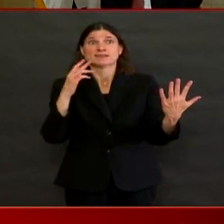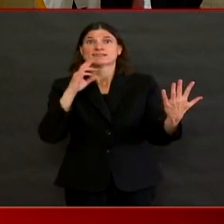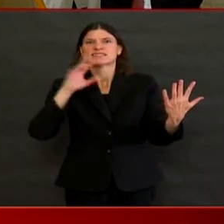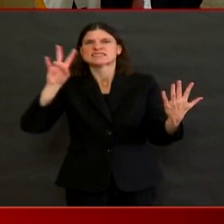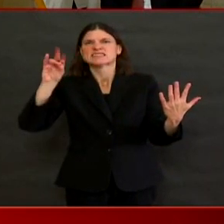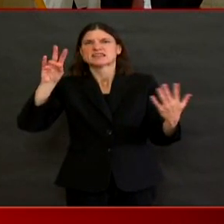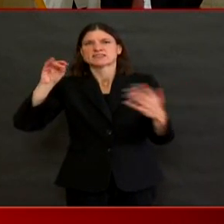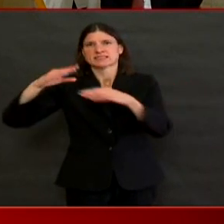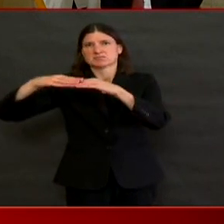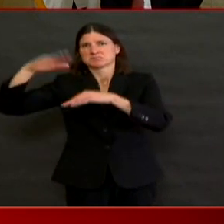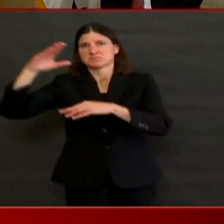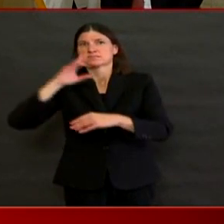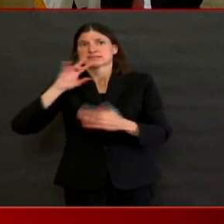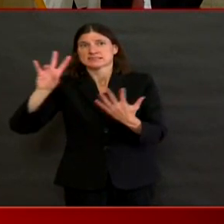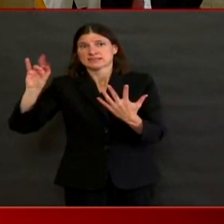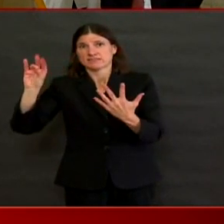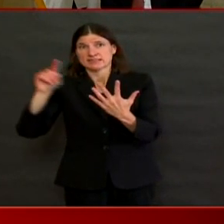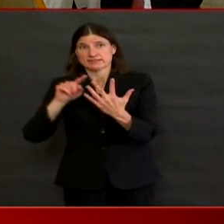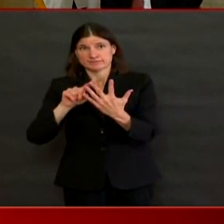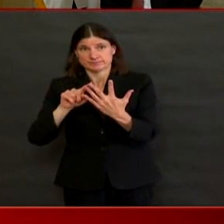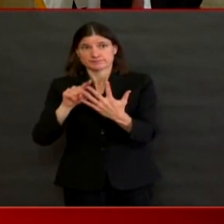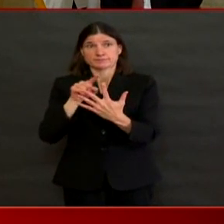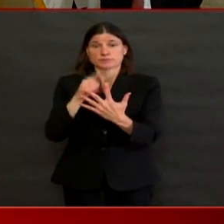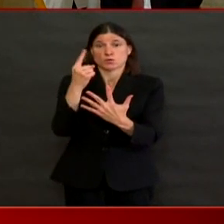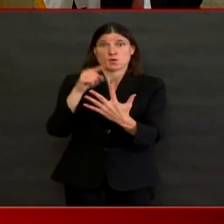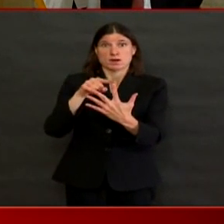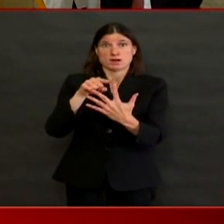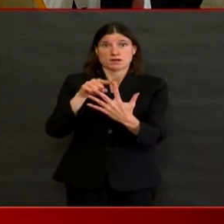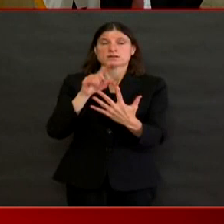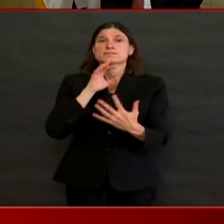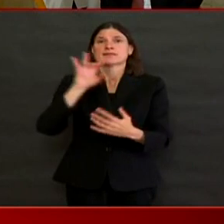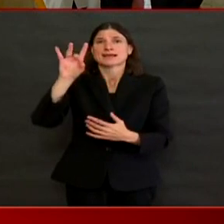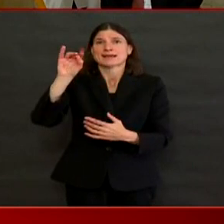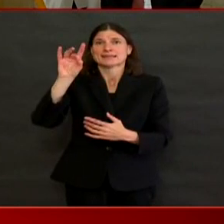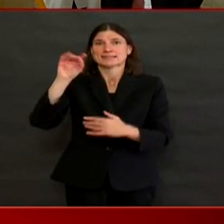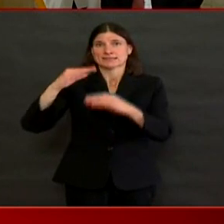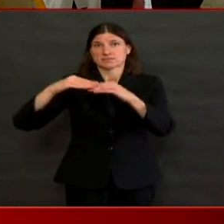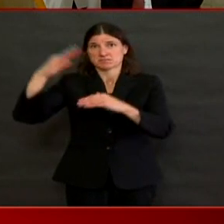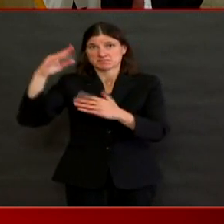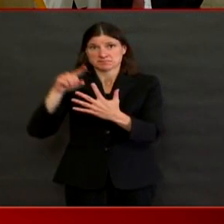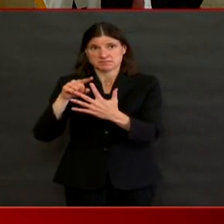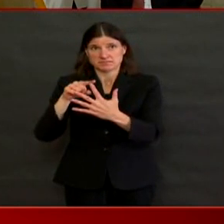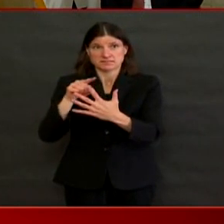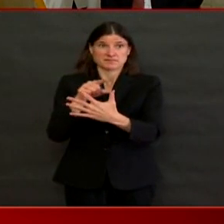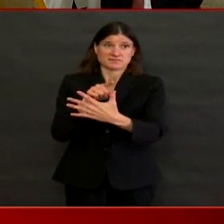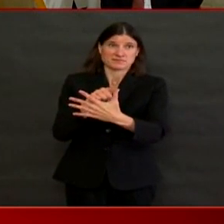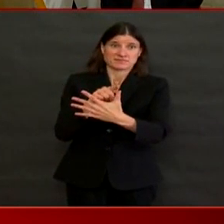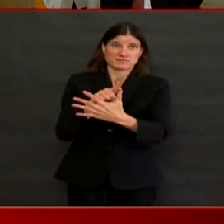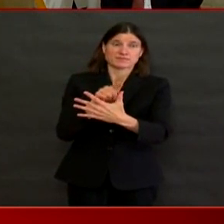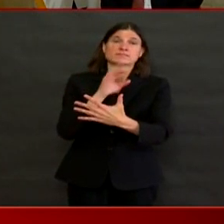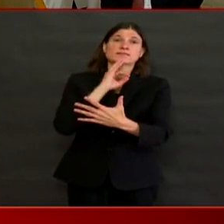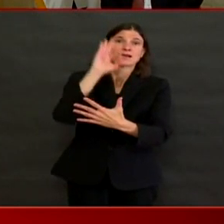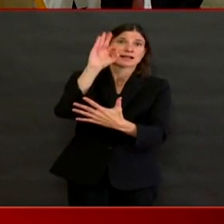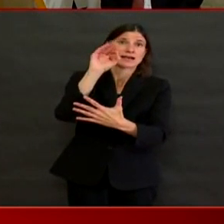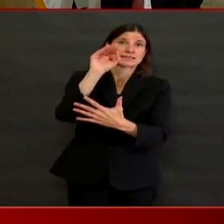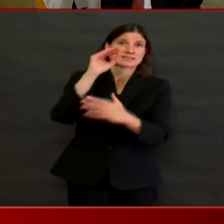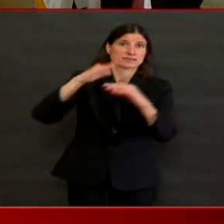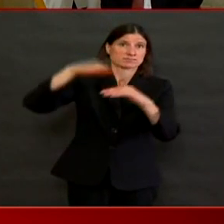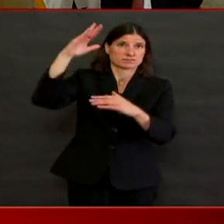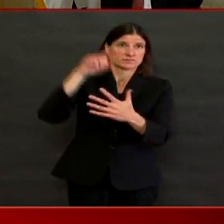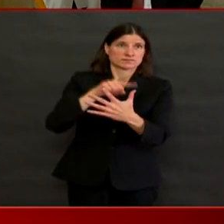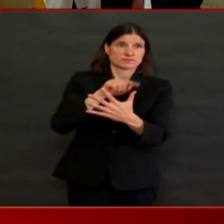80s, and one person was in their 90s. The person in their 90s was a Golden Crest